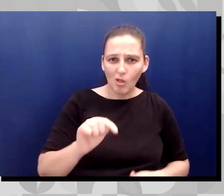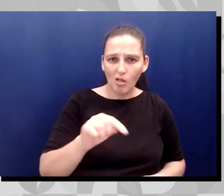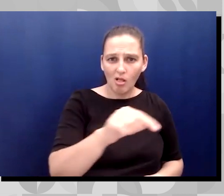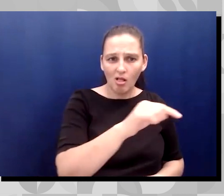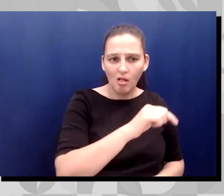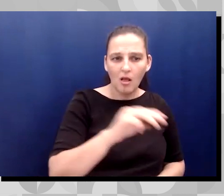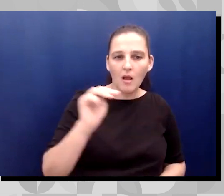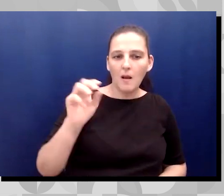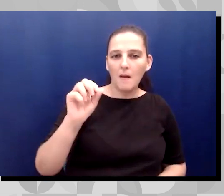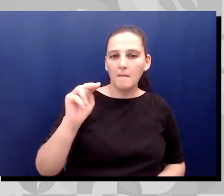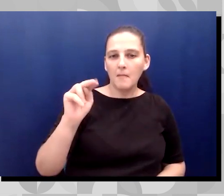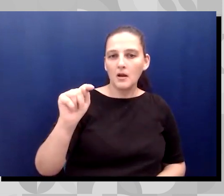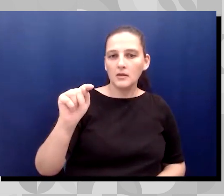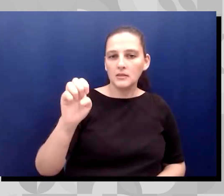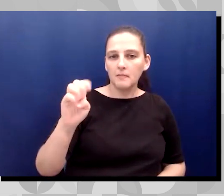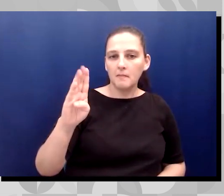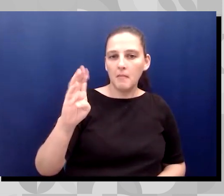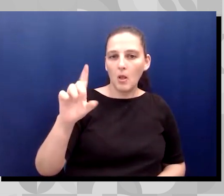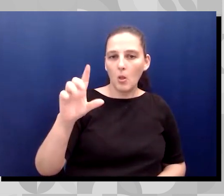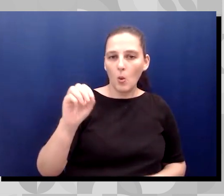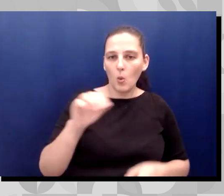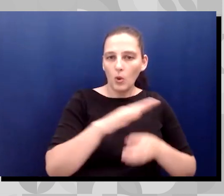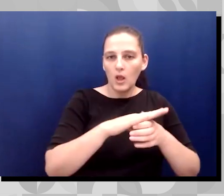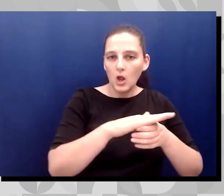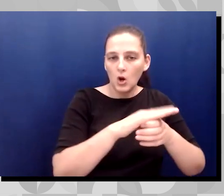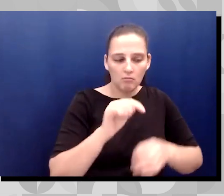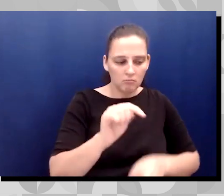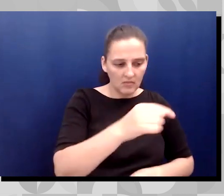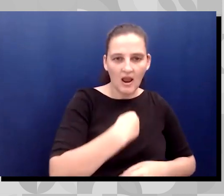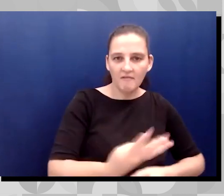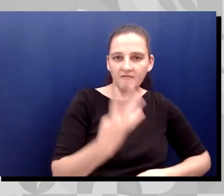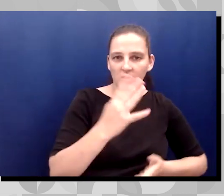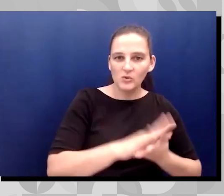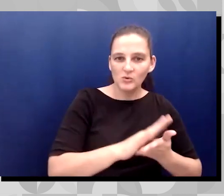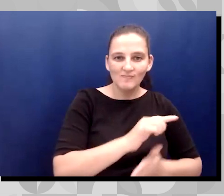didn't have a special ed program.